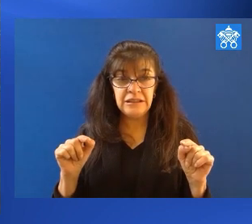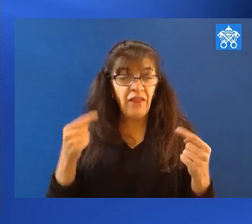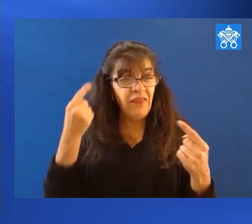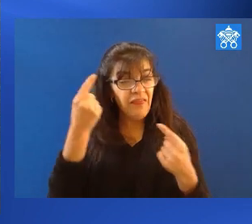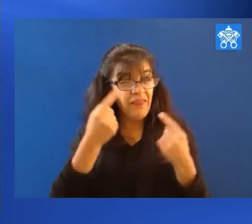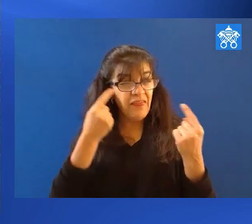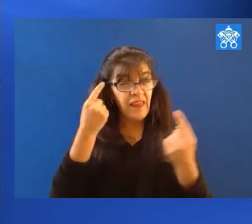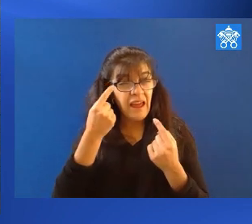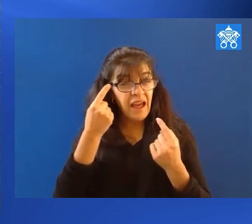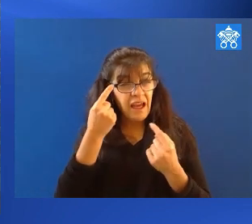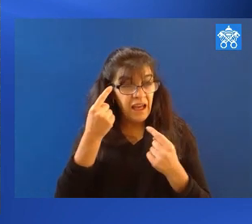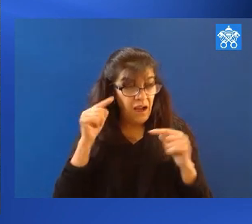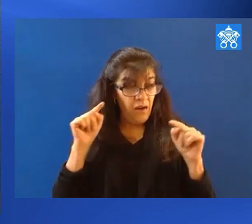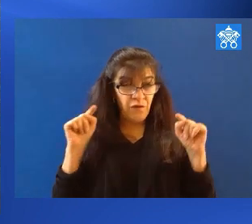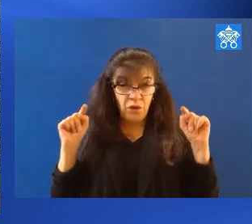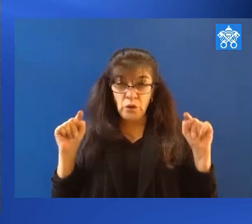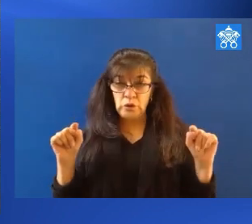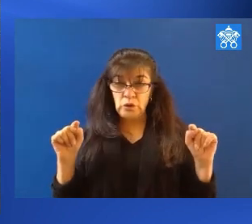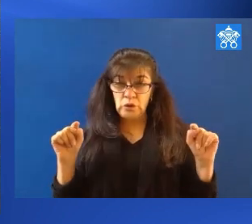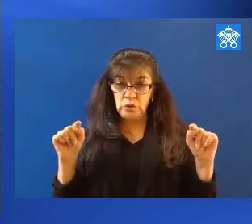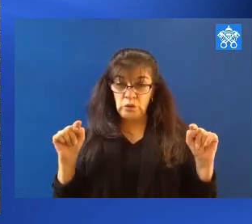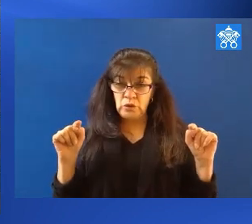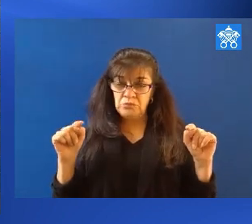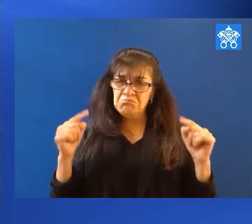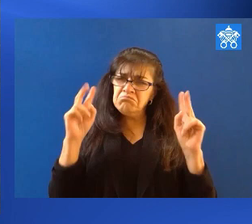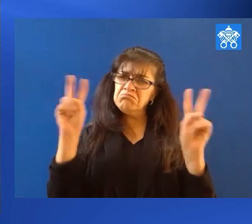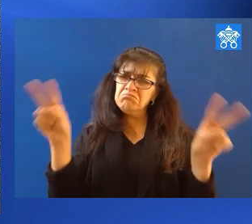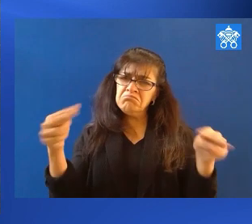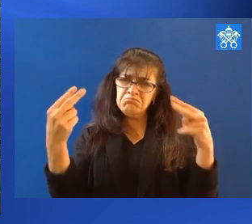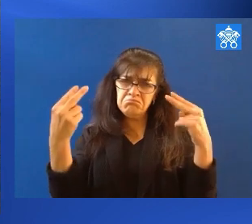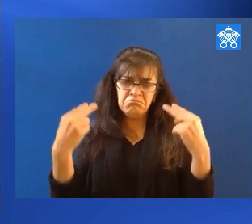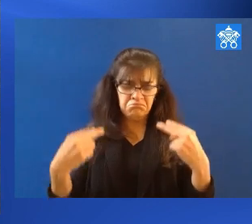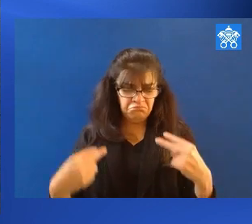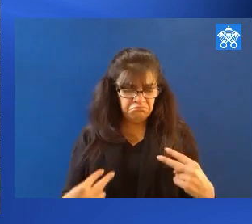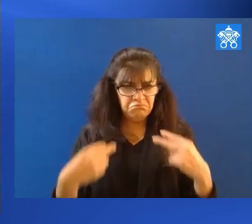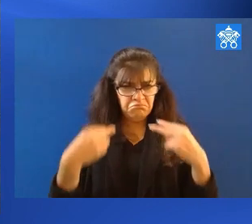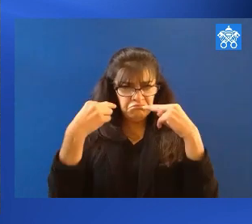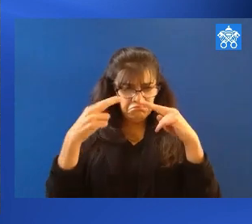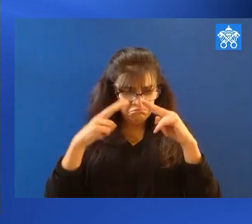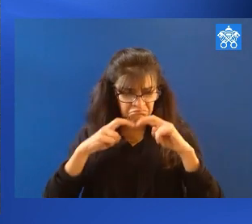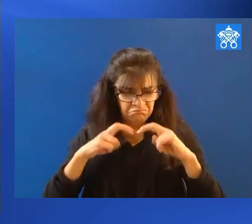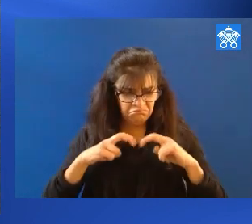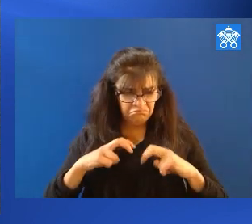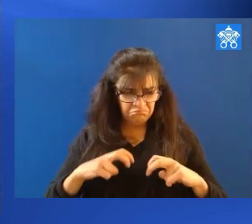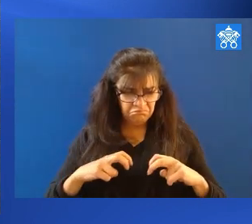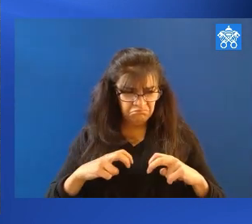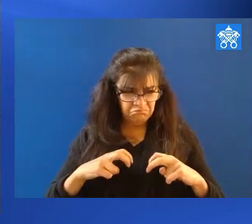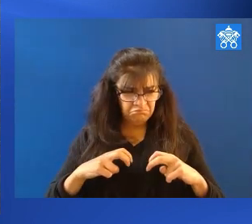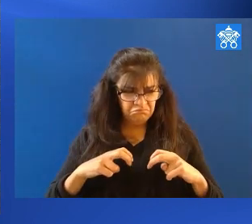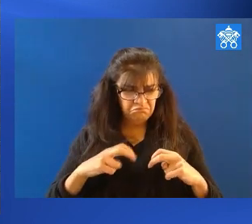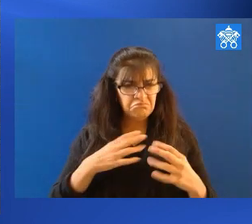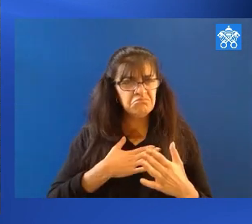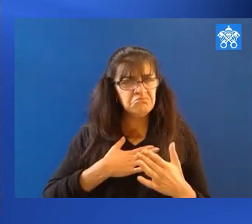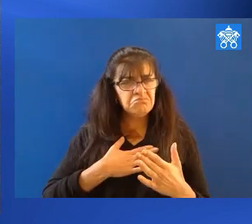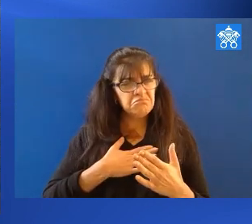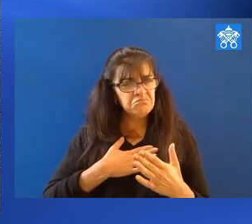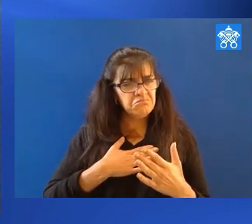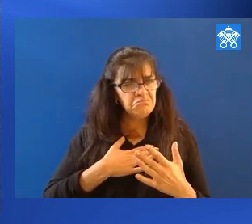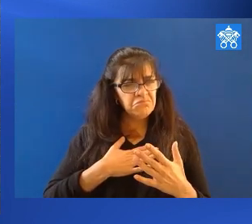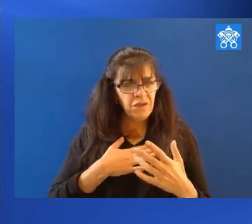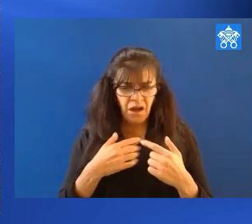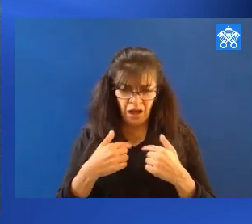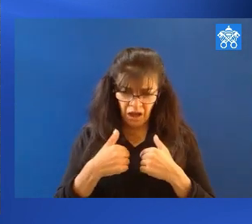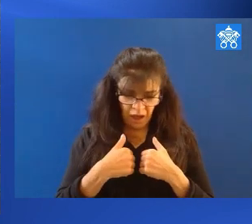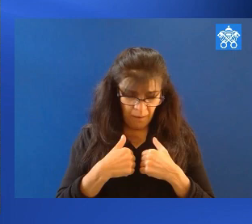Thinking of them, let us look at ourselves. Let us confirm whether in us,